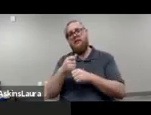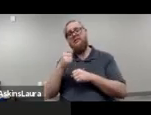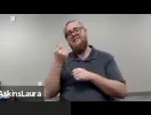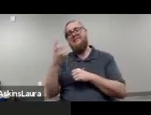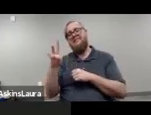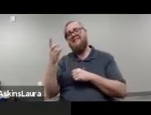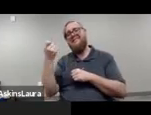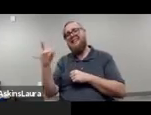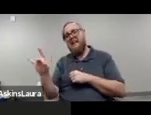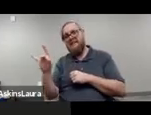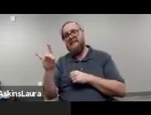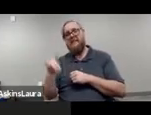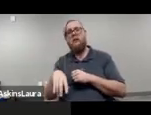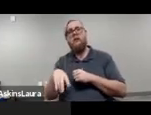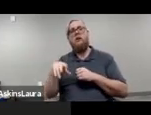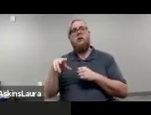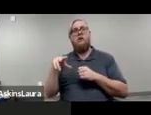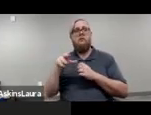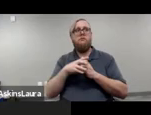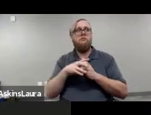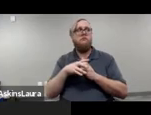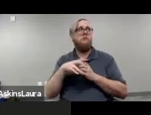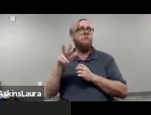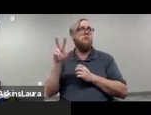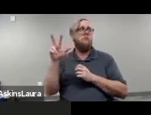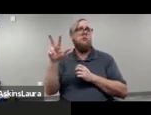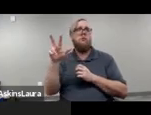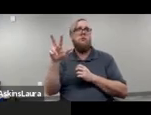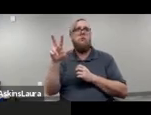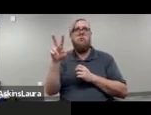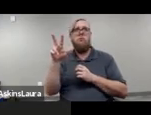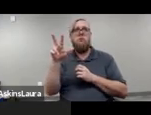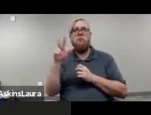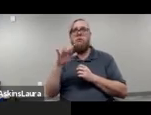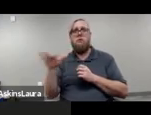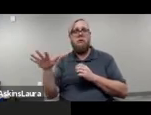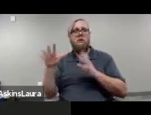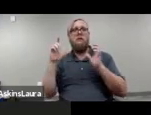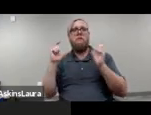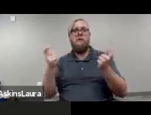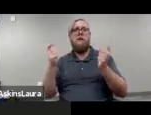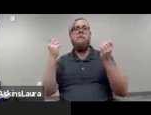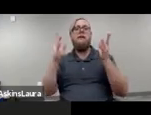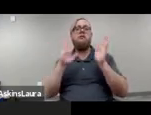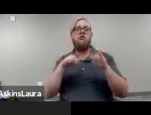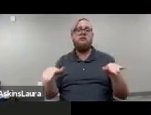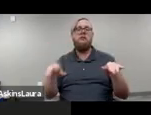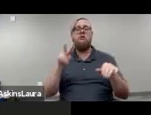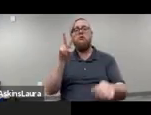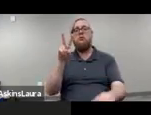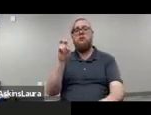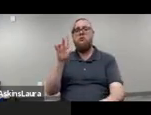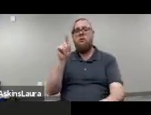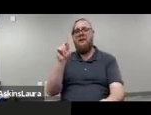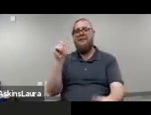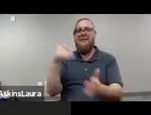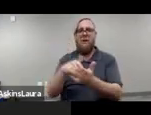,313,485 California children and 8,220